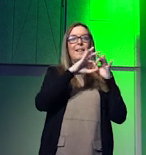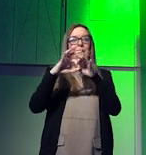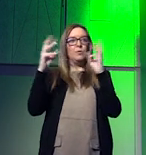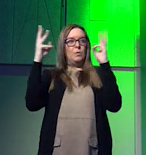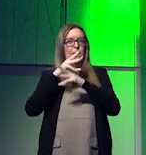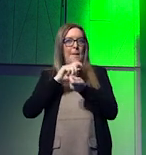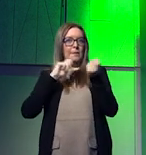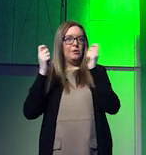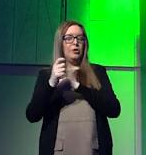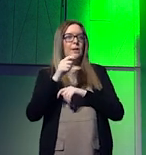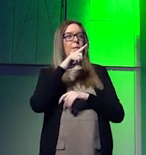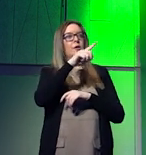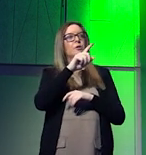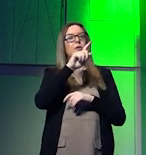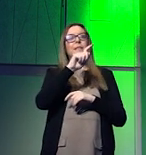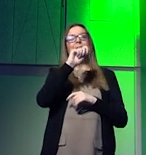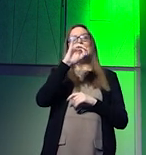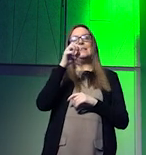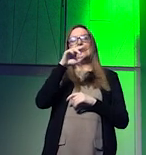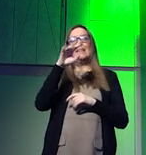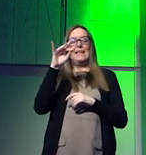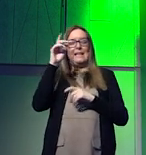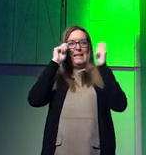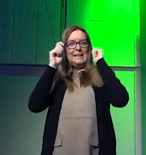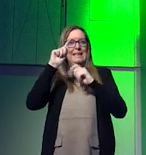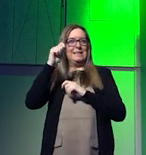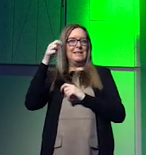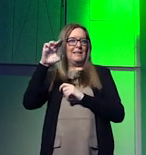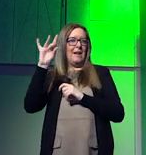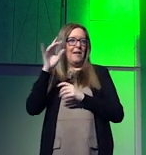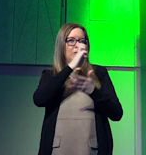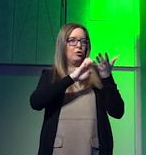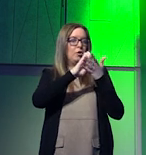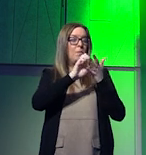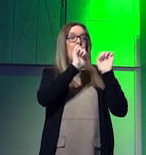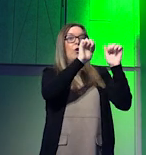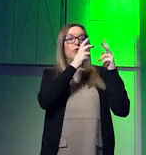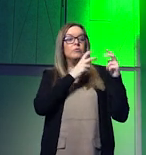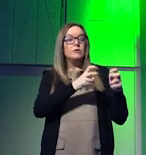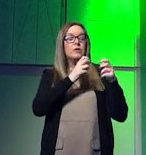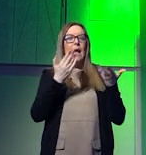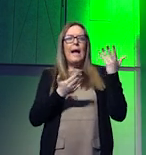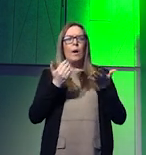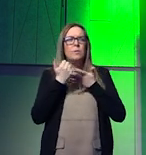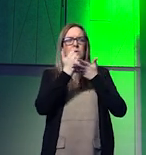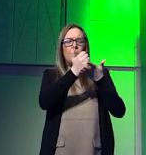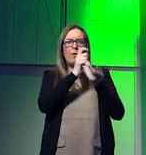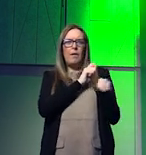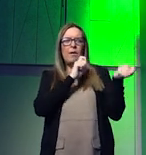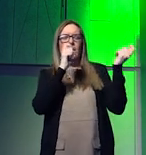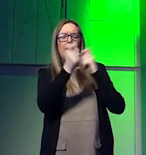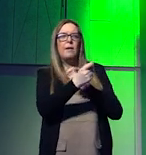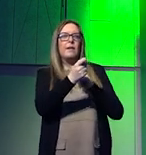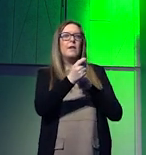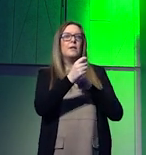she's a fellow at the global think tank carnegie europe and her research involves investigating how to support a move towards um regenerative